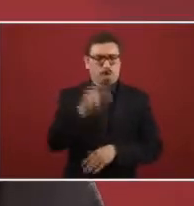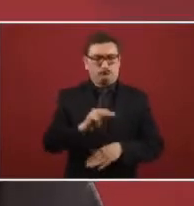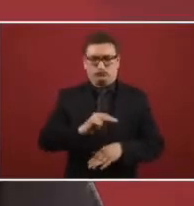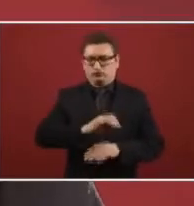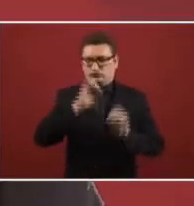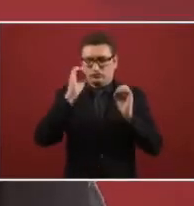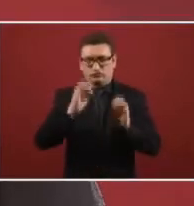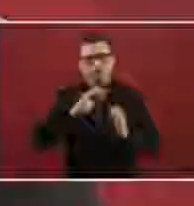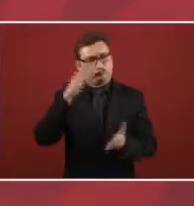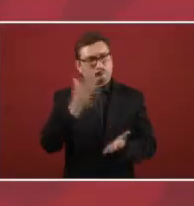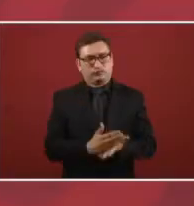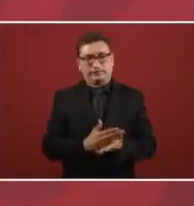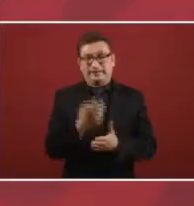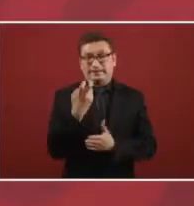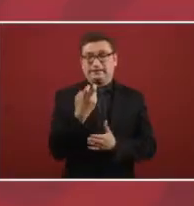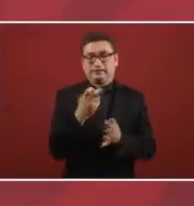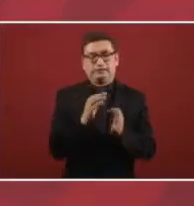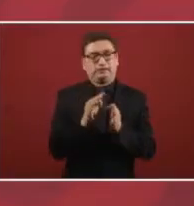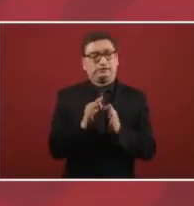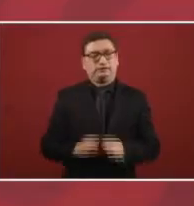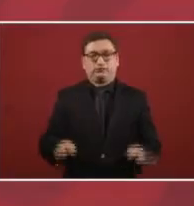so that is the main